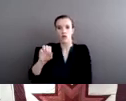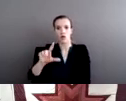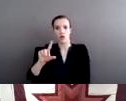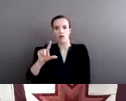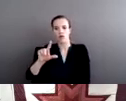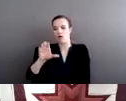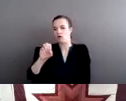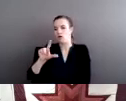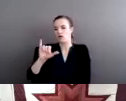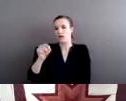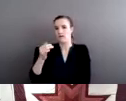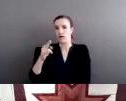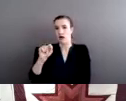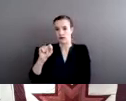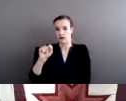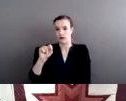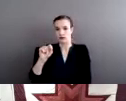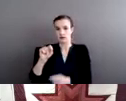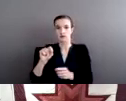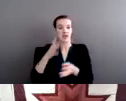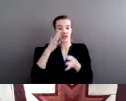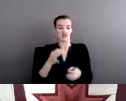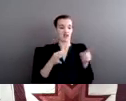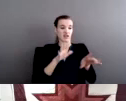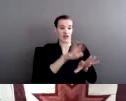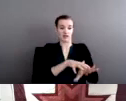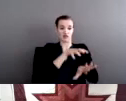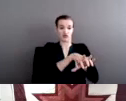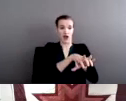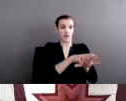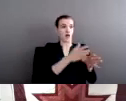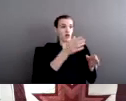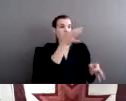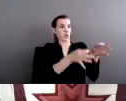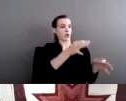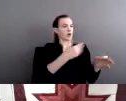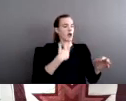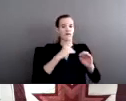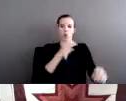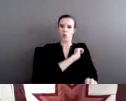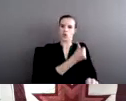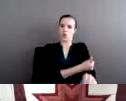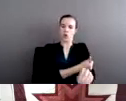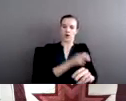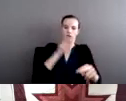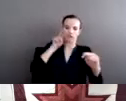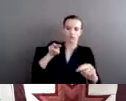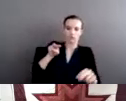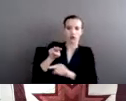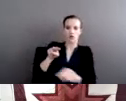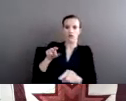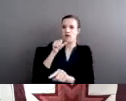authority over non-Indians. Right. And so this is still good law.